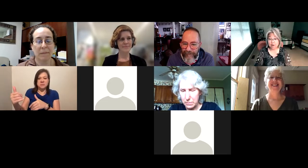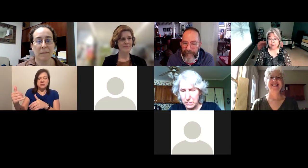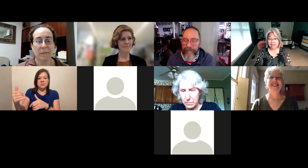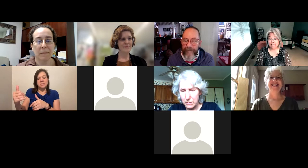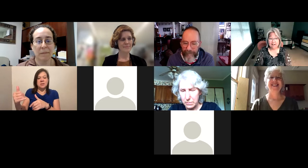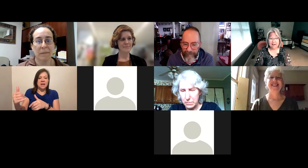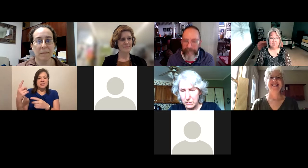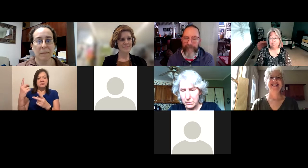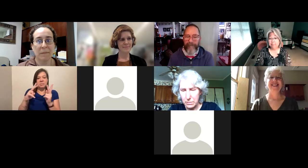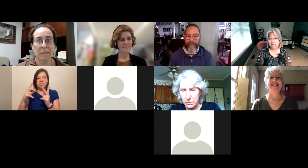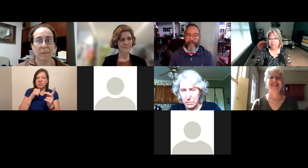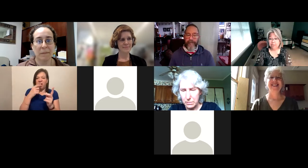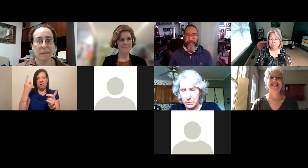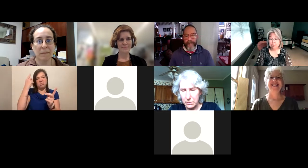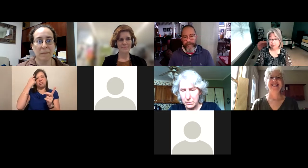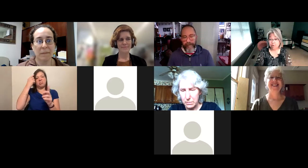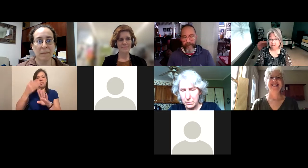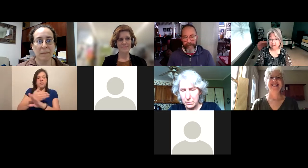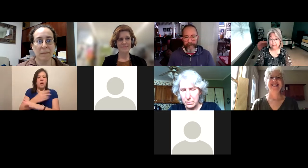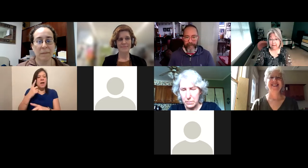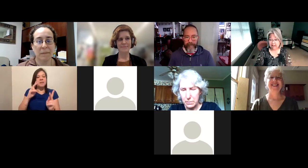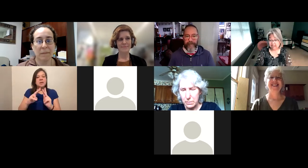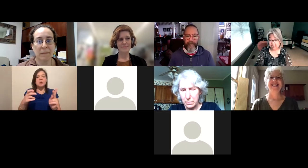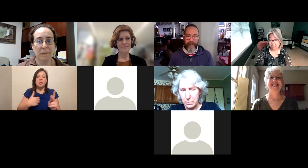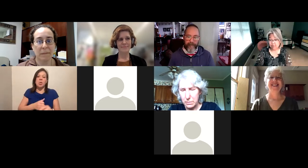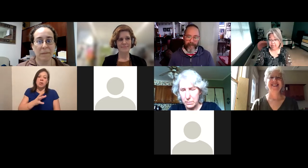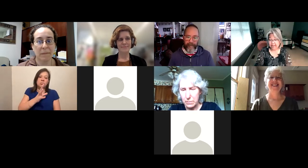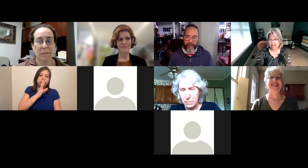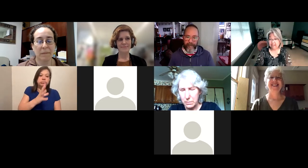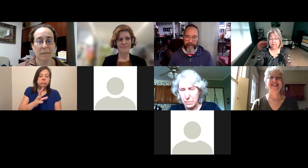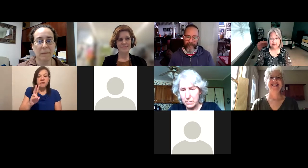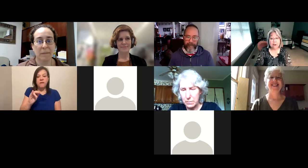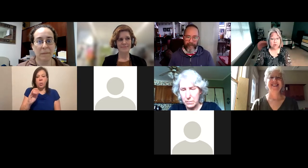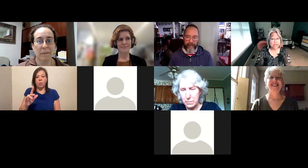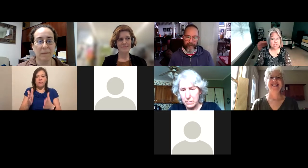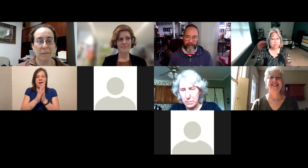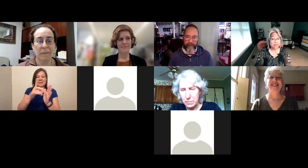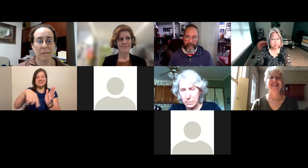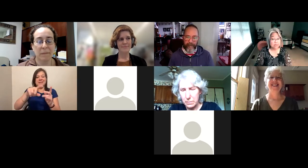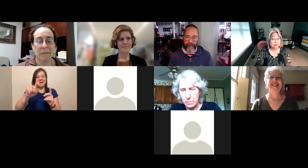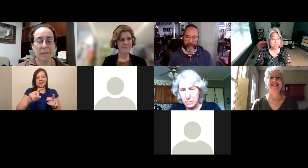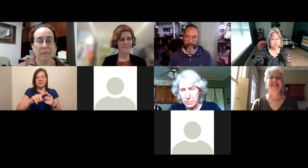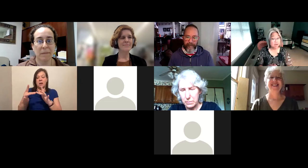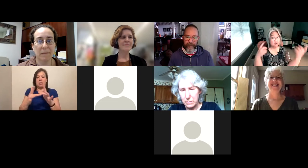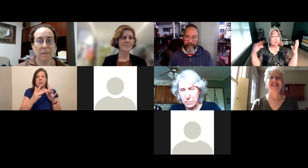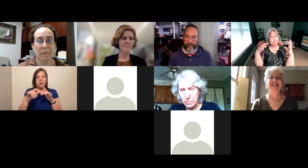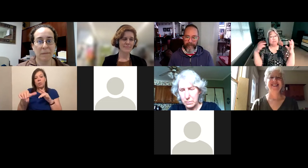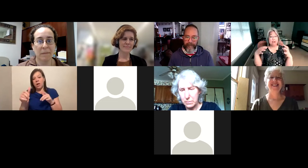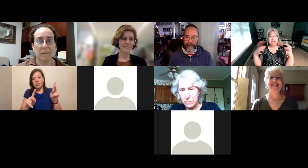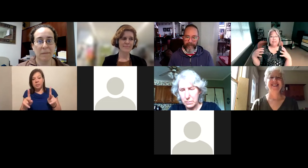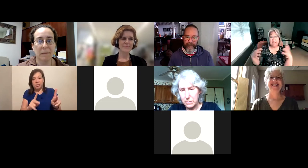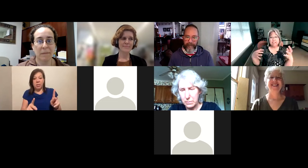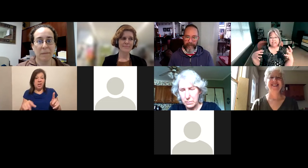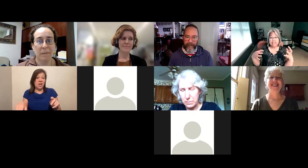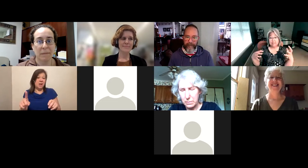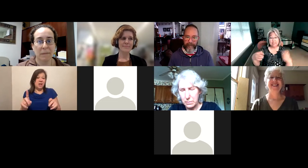before. I think people are being more vocal about asking for what they need. They're networking with other people, and other people are